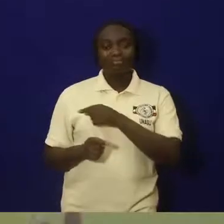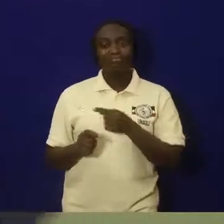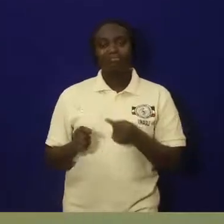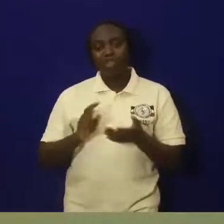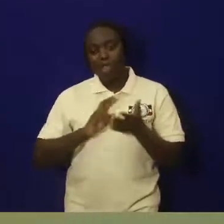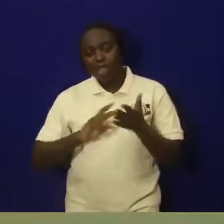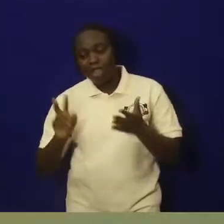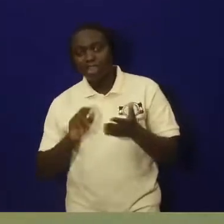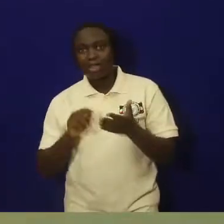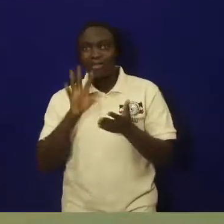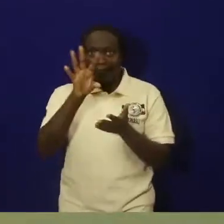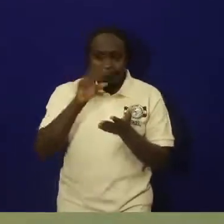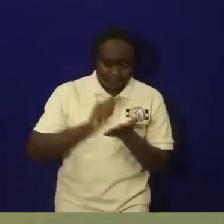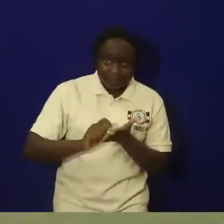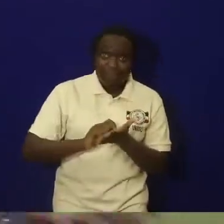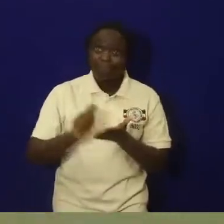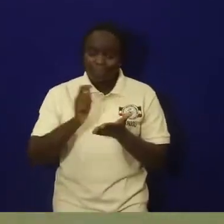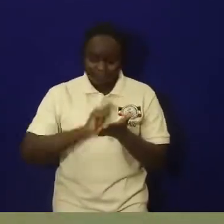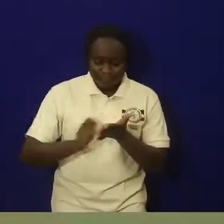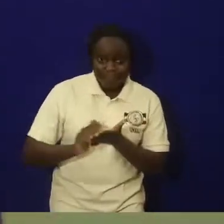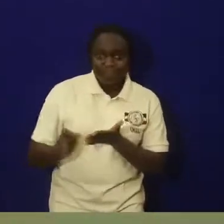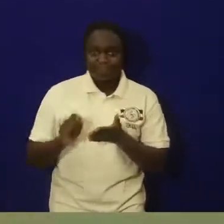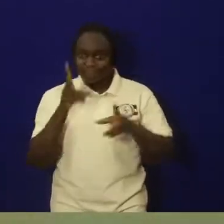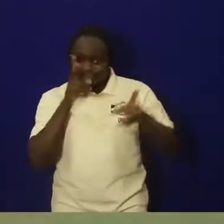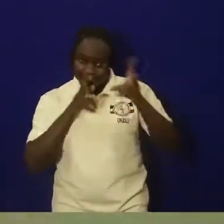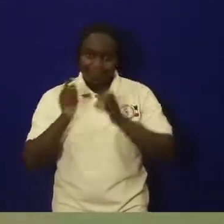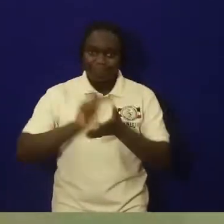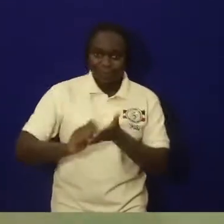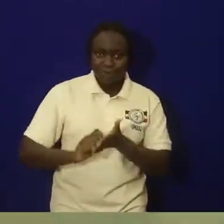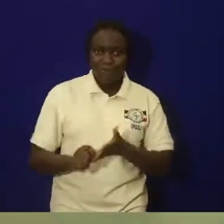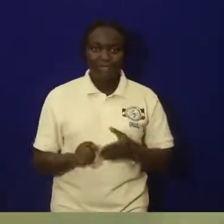read, you write. Then we shall check ourselves.